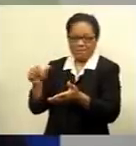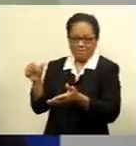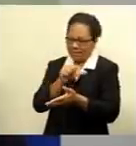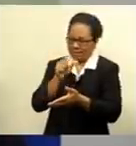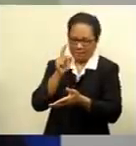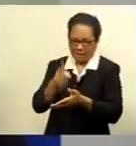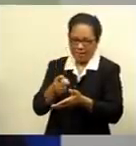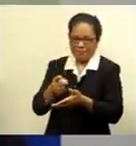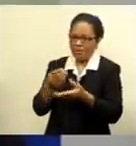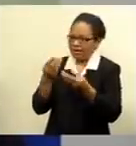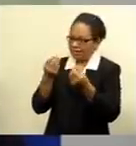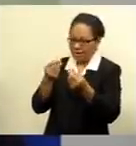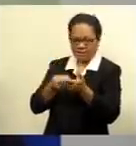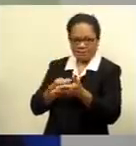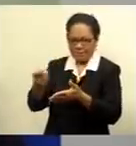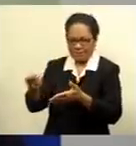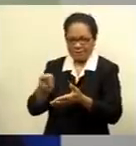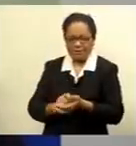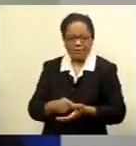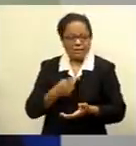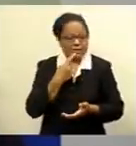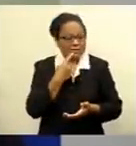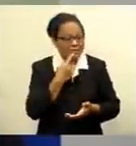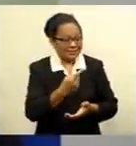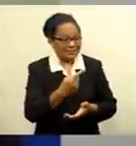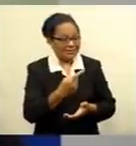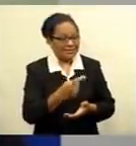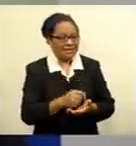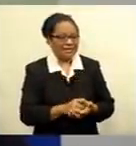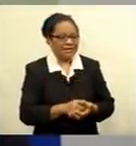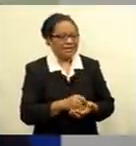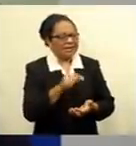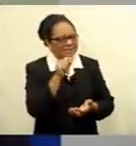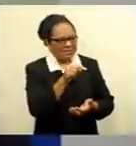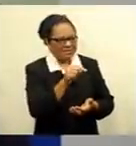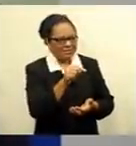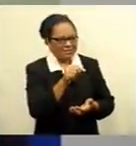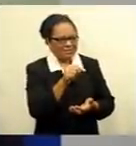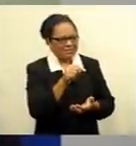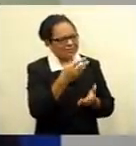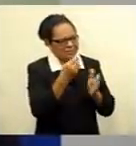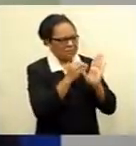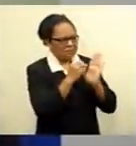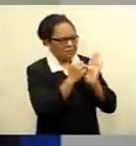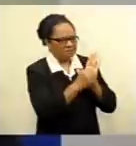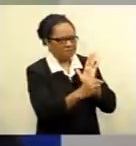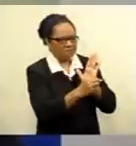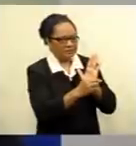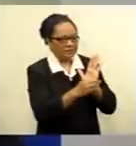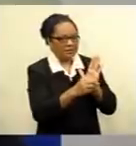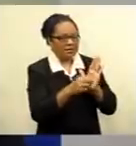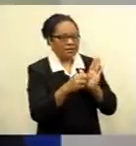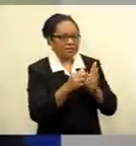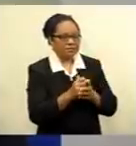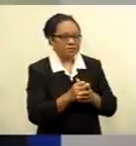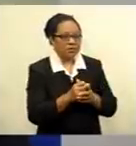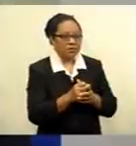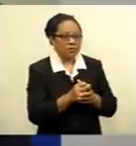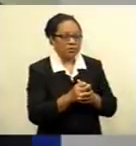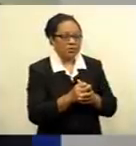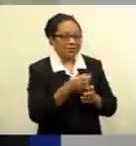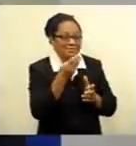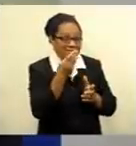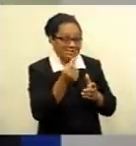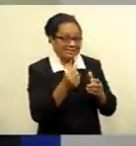refund and no returns are known as exclusionary clauses. Selling goods with warning signs that states no